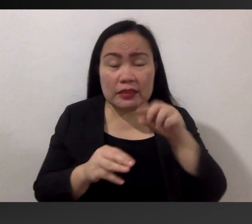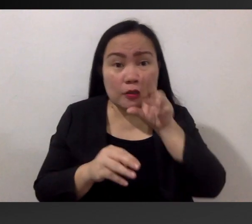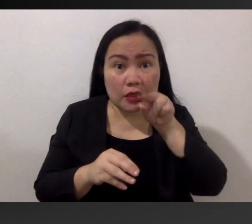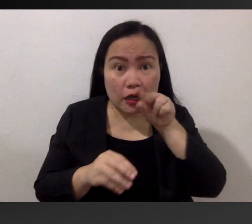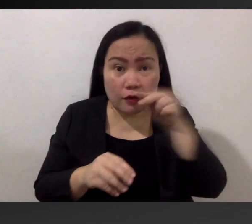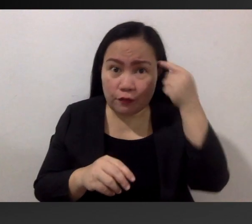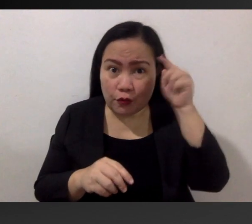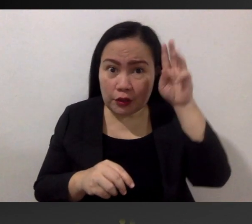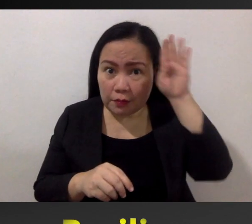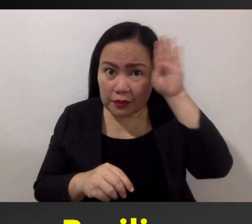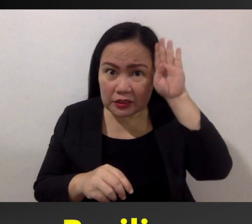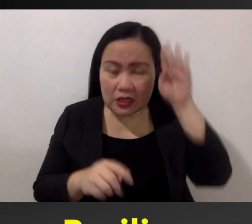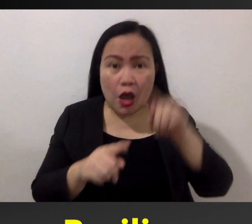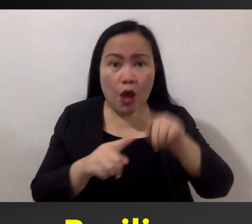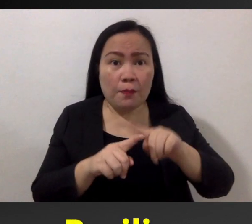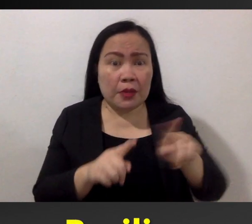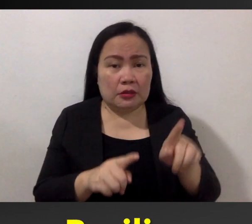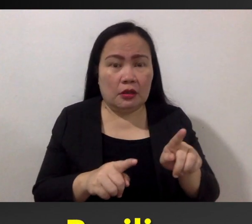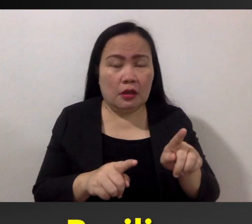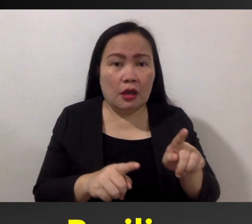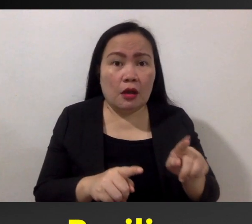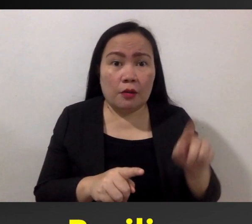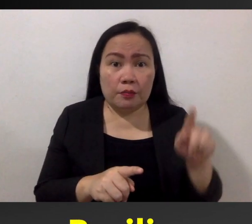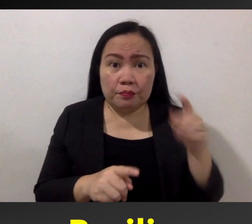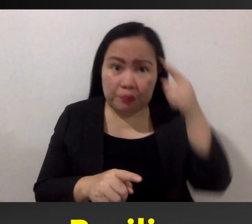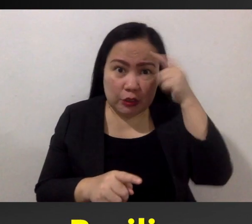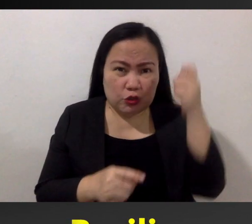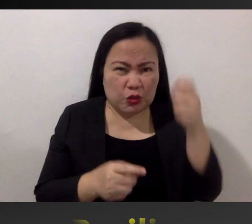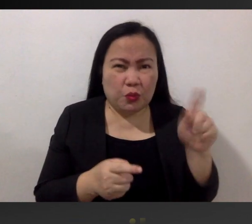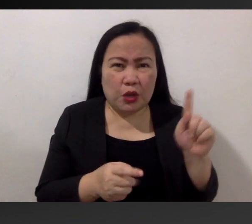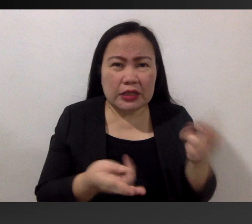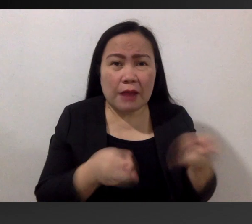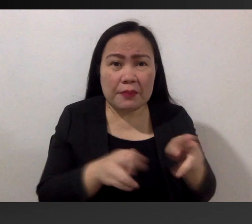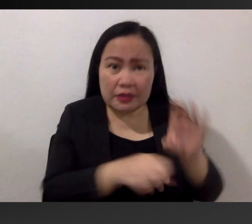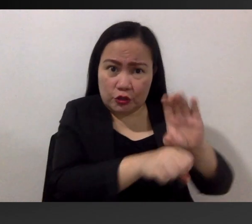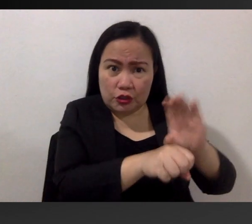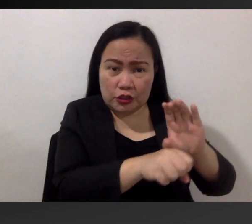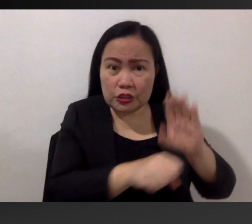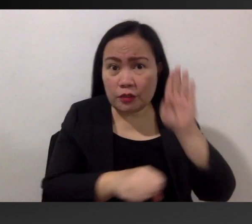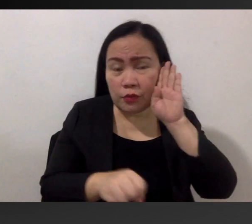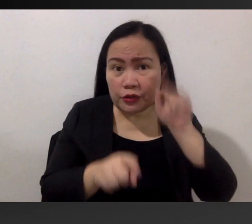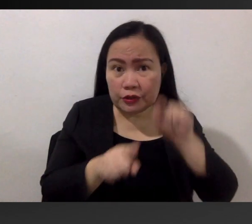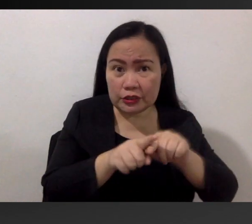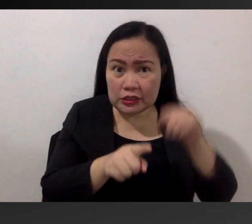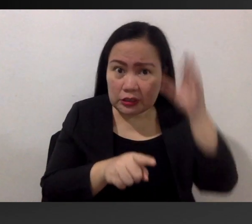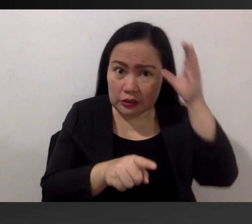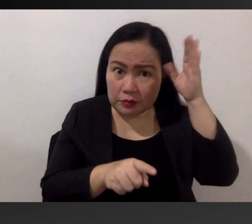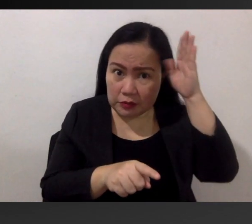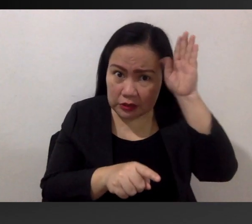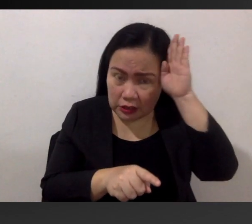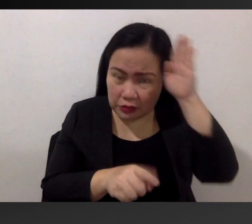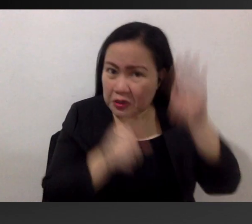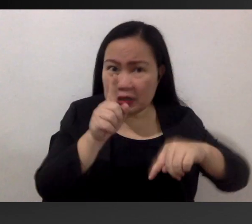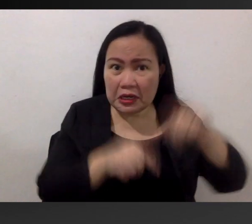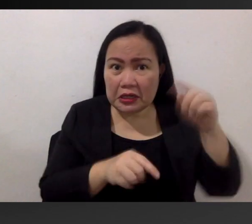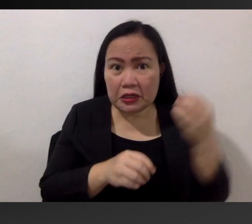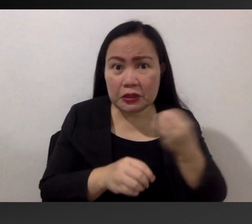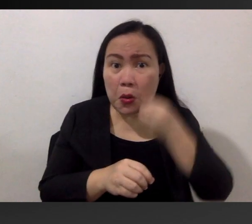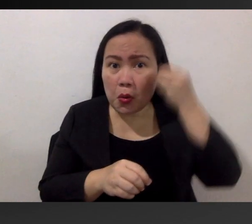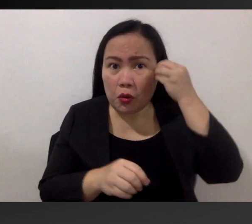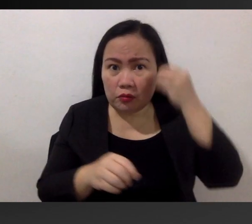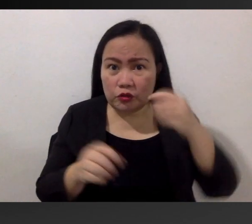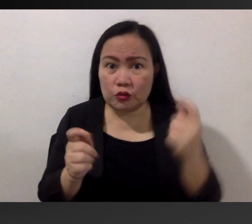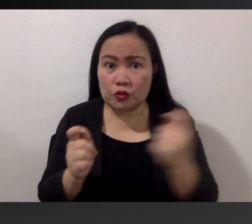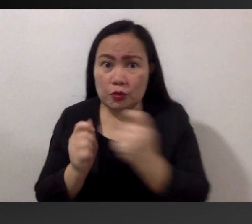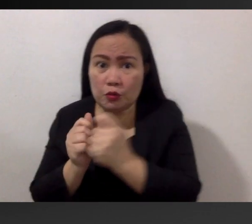However, because of an incident at church, the siblings could not go home to join their mother. The